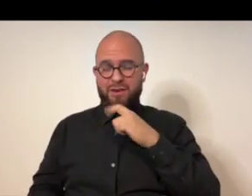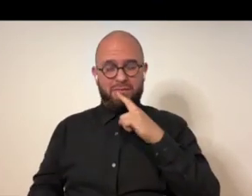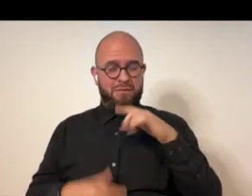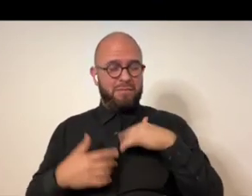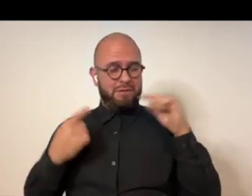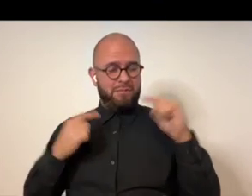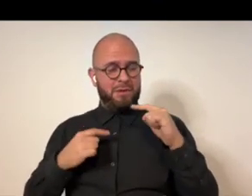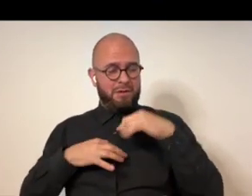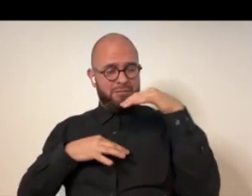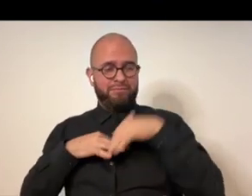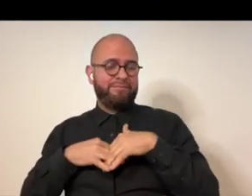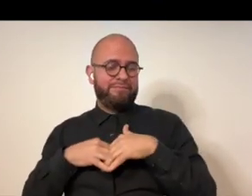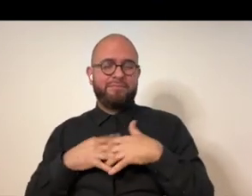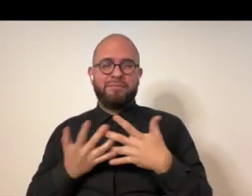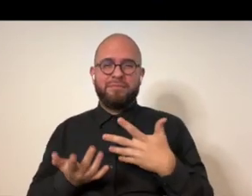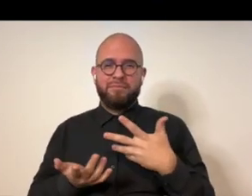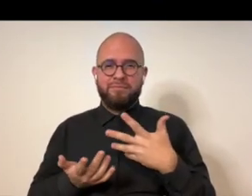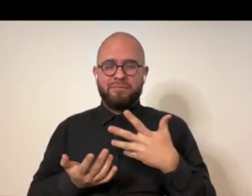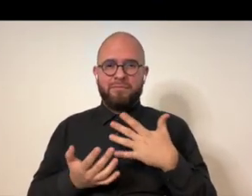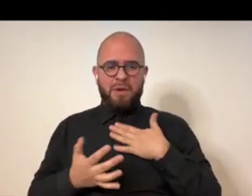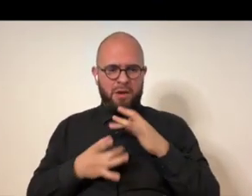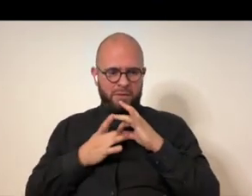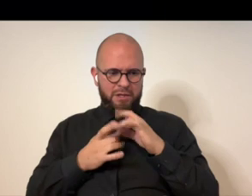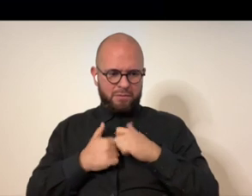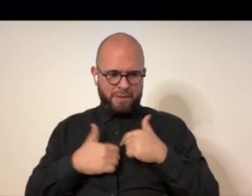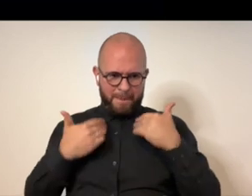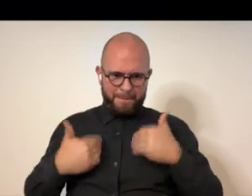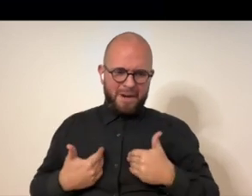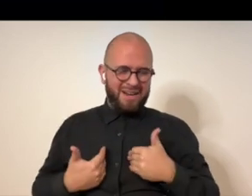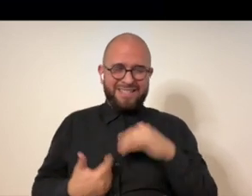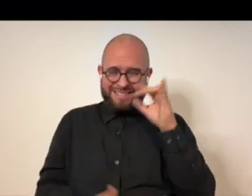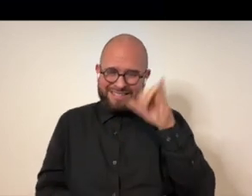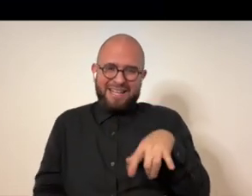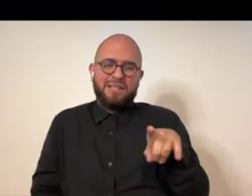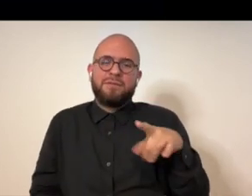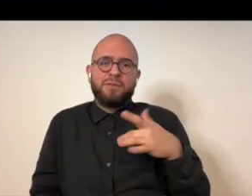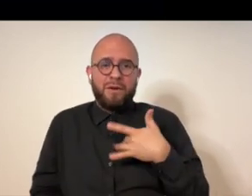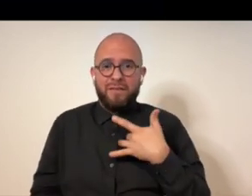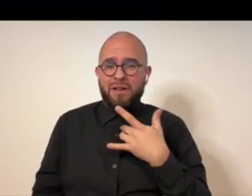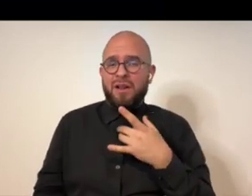experience of existing in my everyday relationship with my body